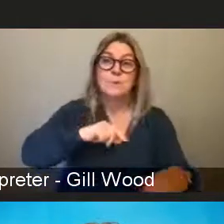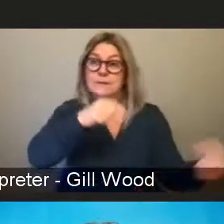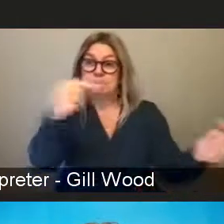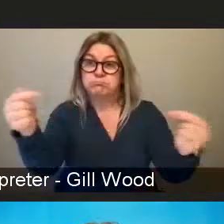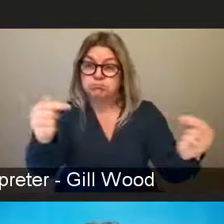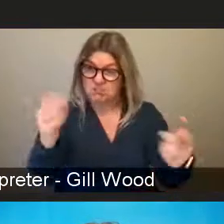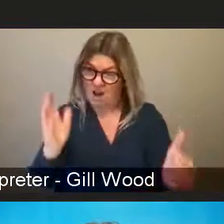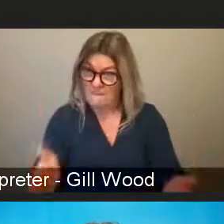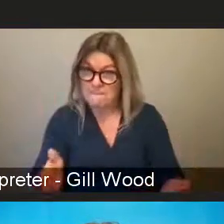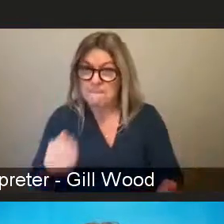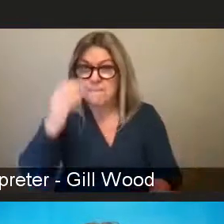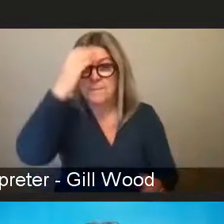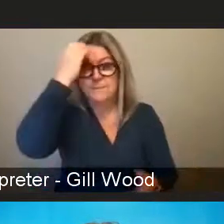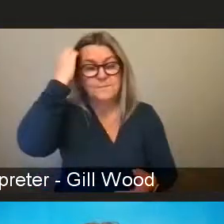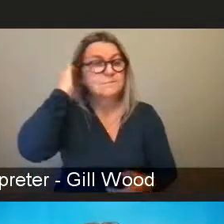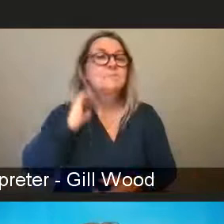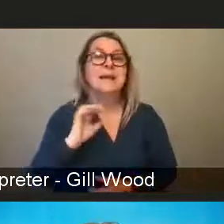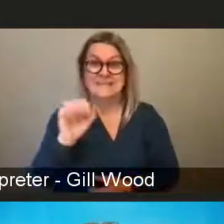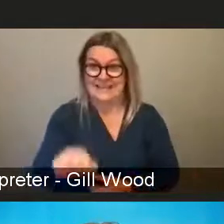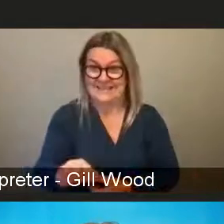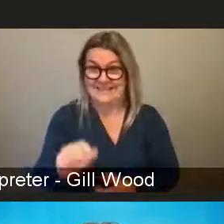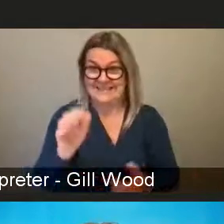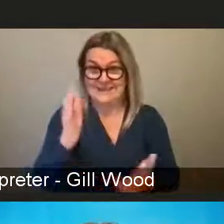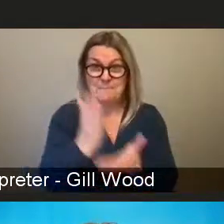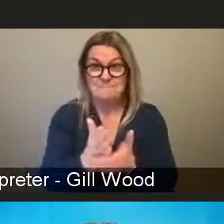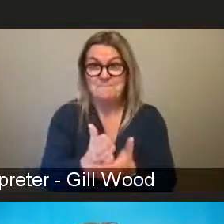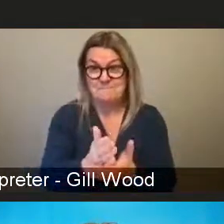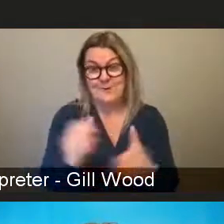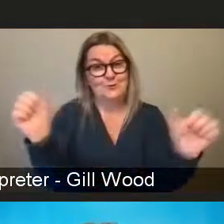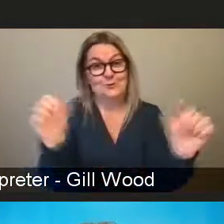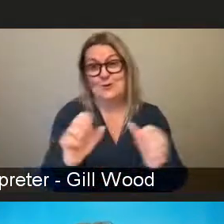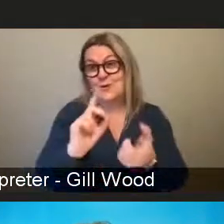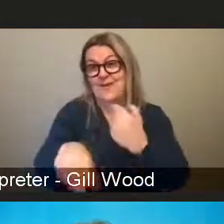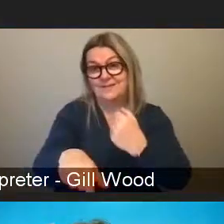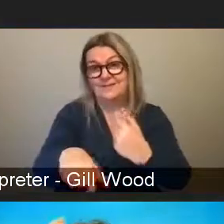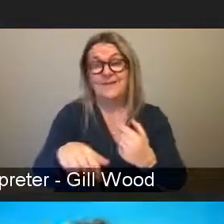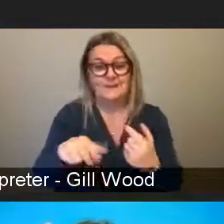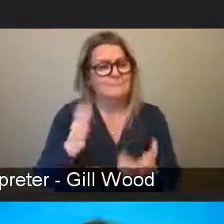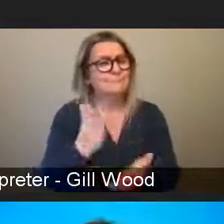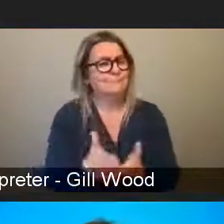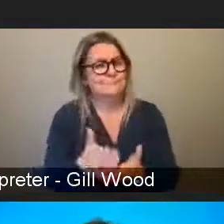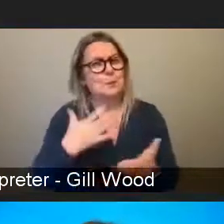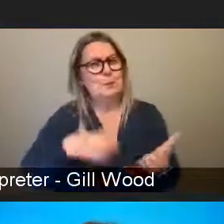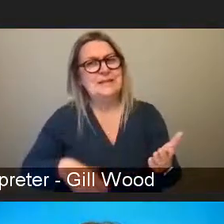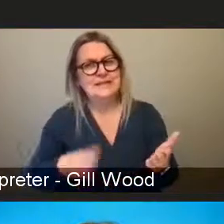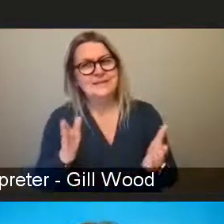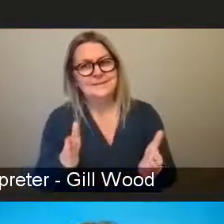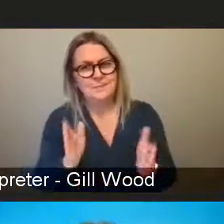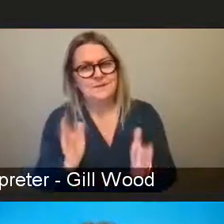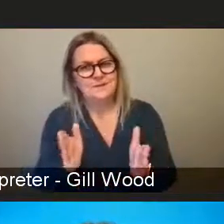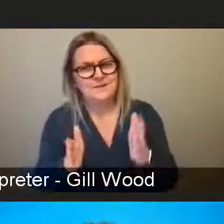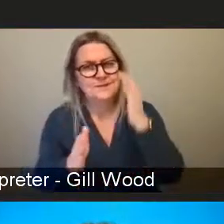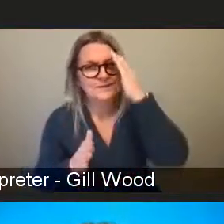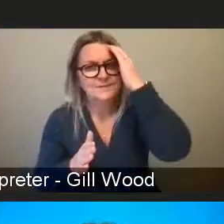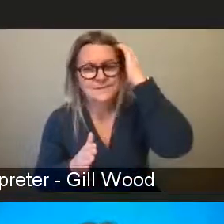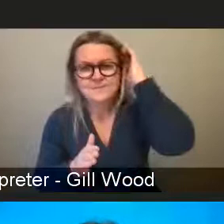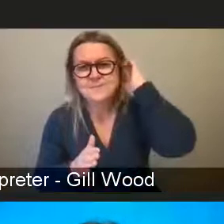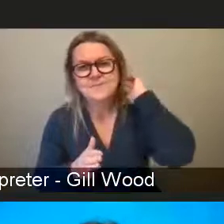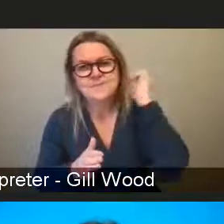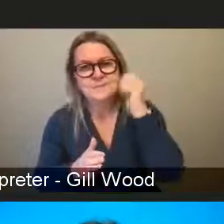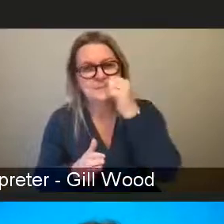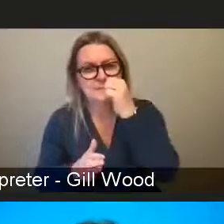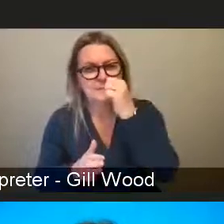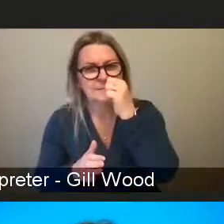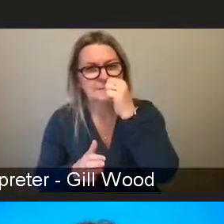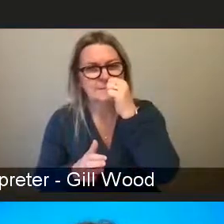mean, that's a really short answer. Yes. We need to be diving